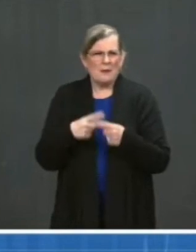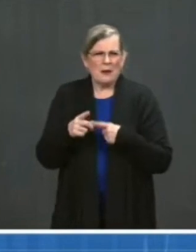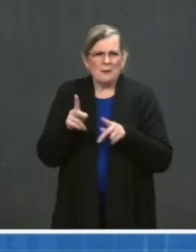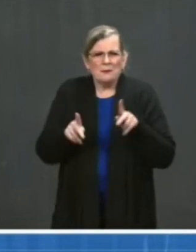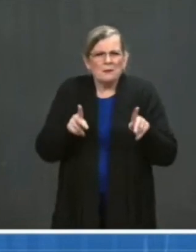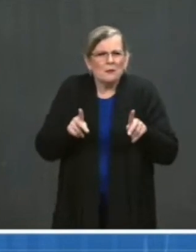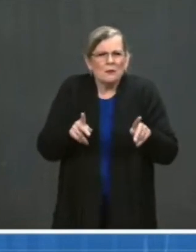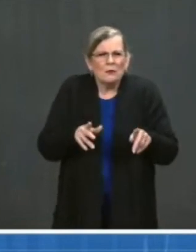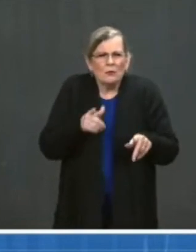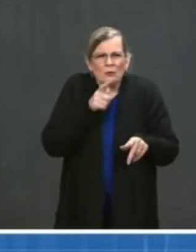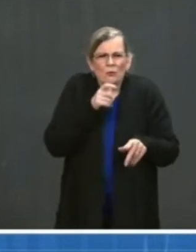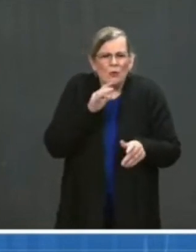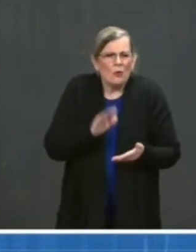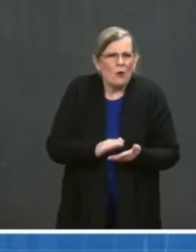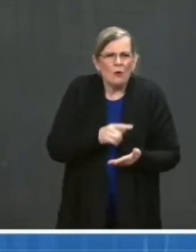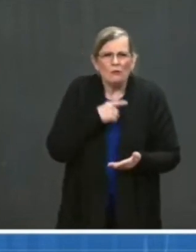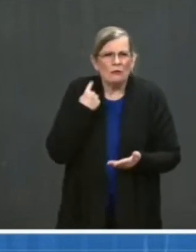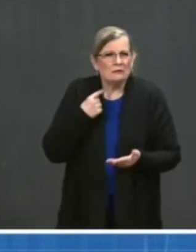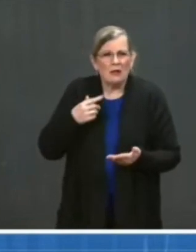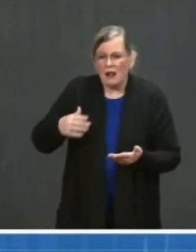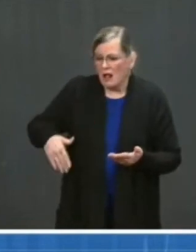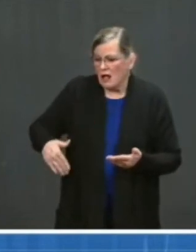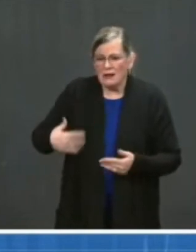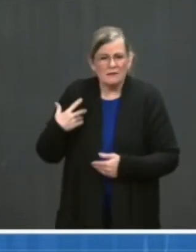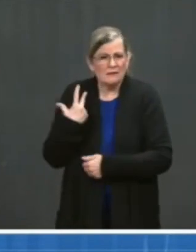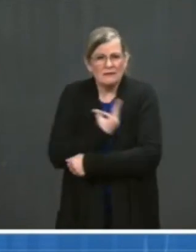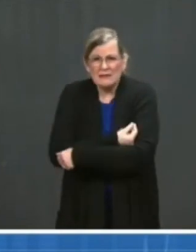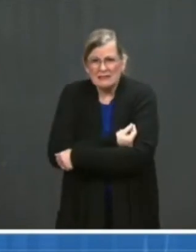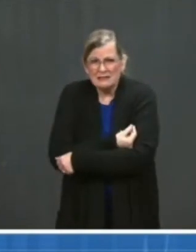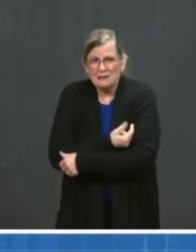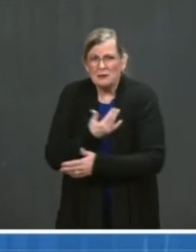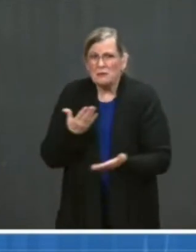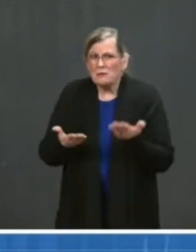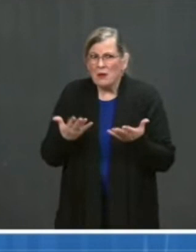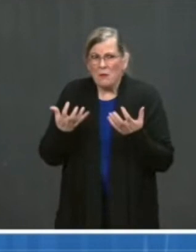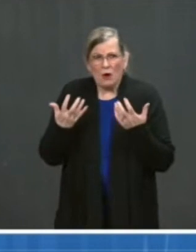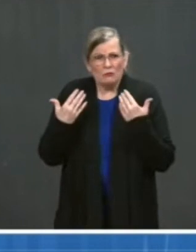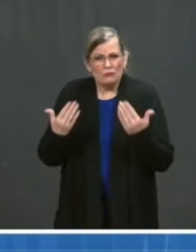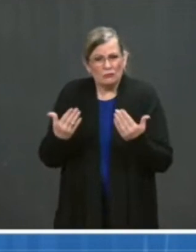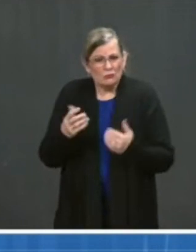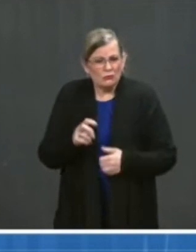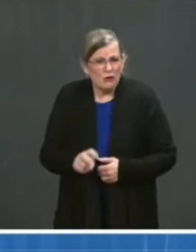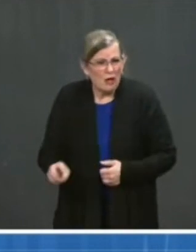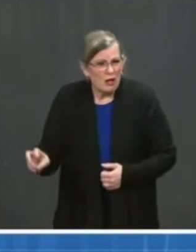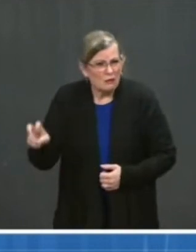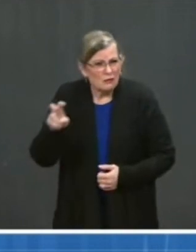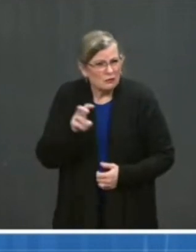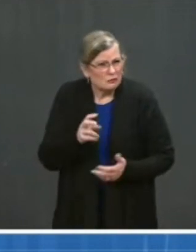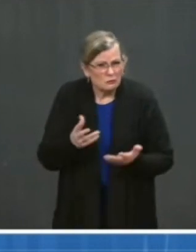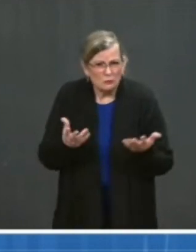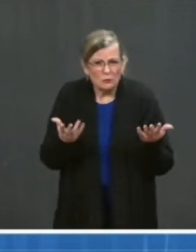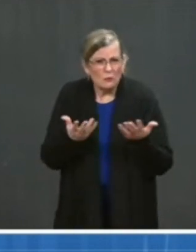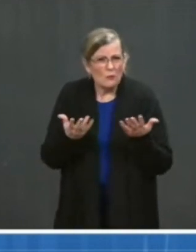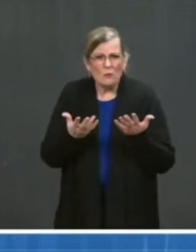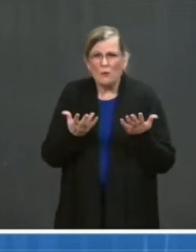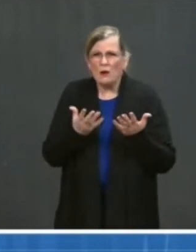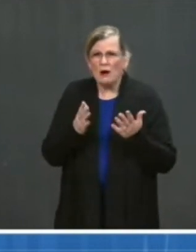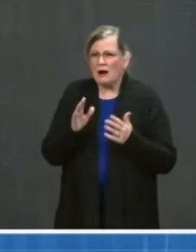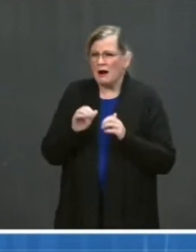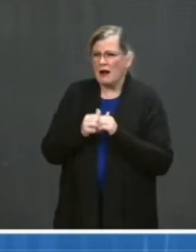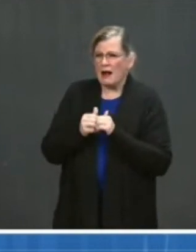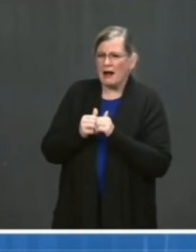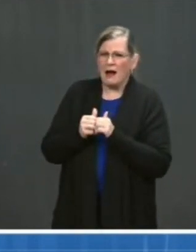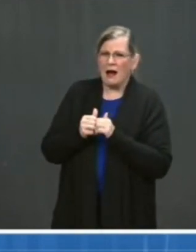And is that part of the tension Dr. Walensky discussed on the recommendation – or the